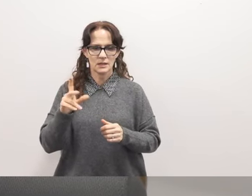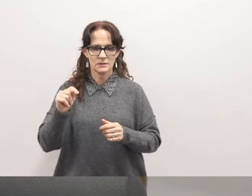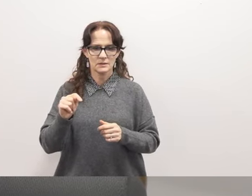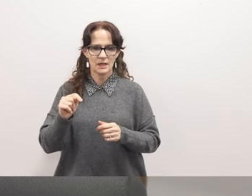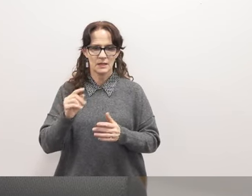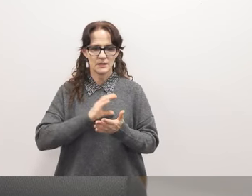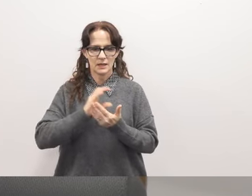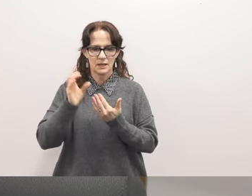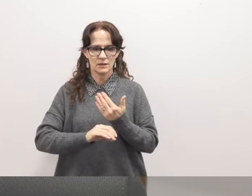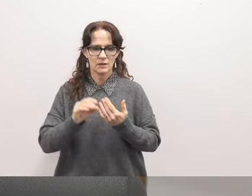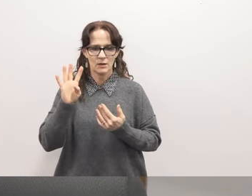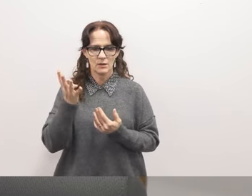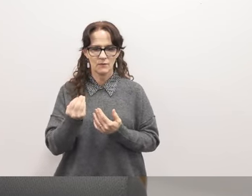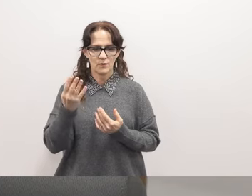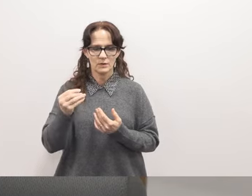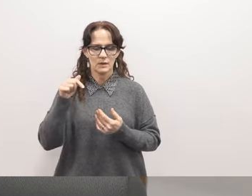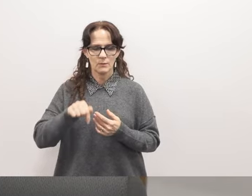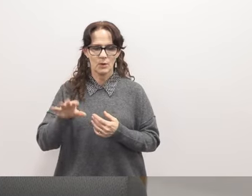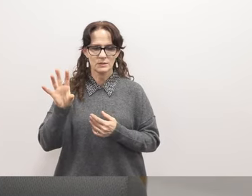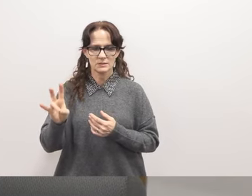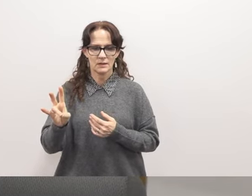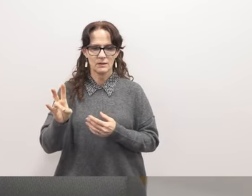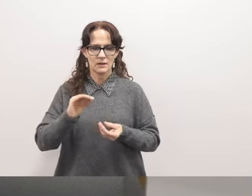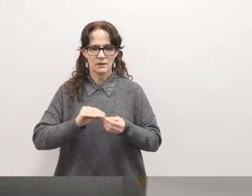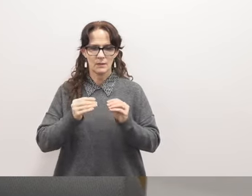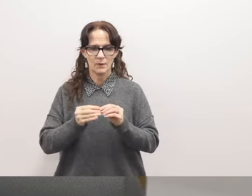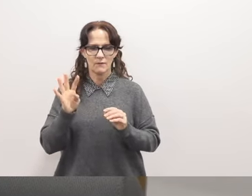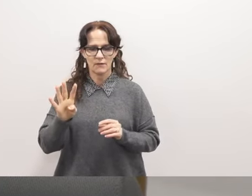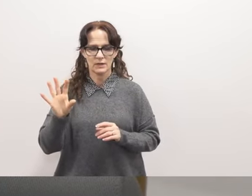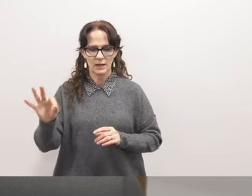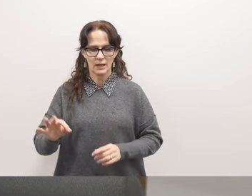for item 14.7 number 49